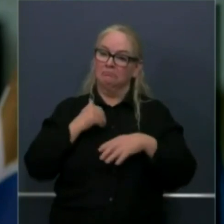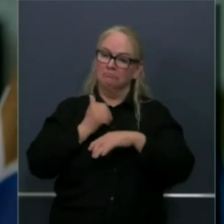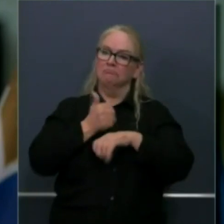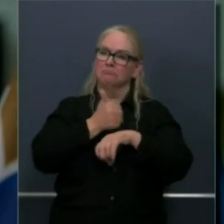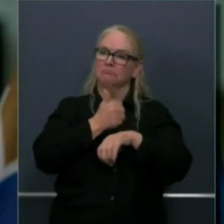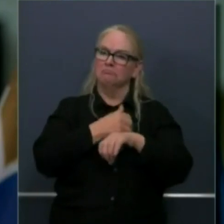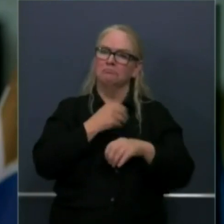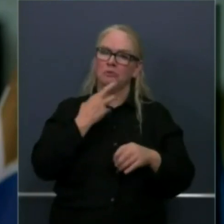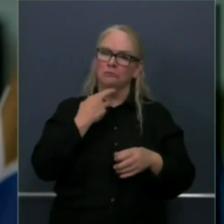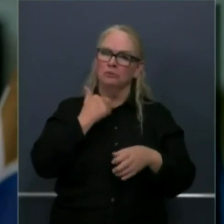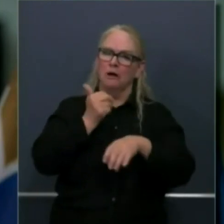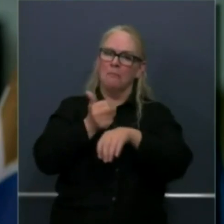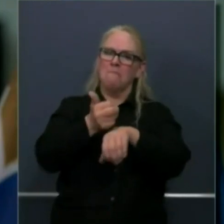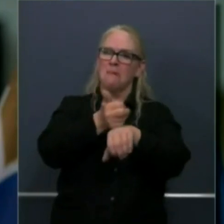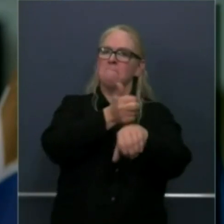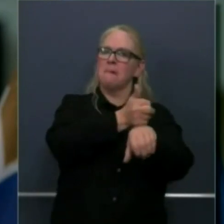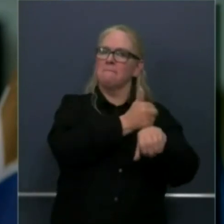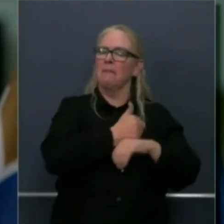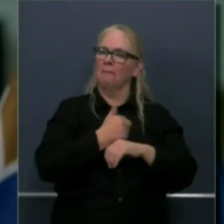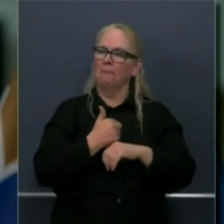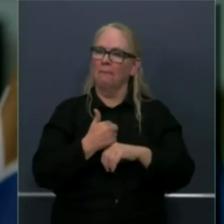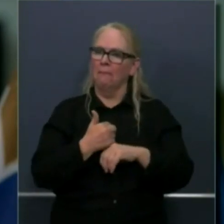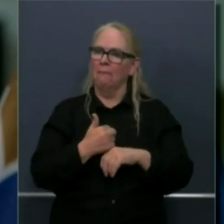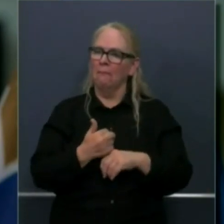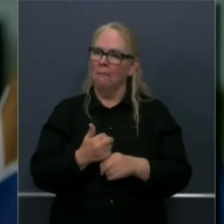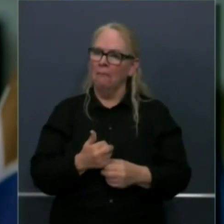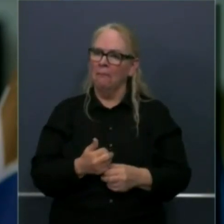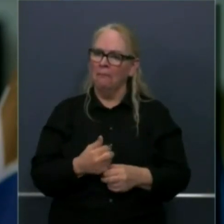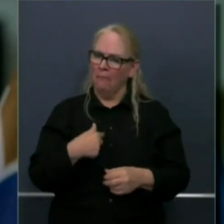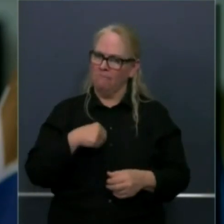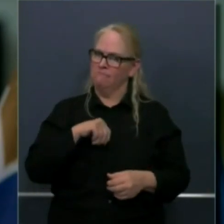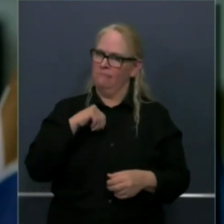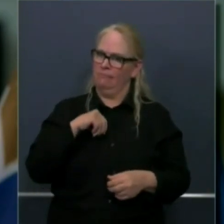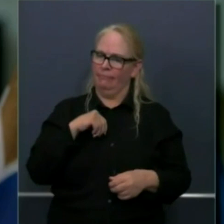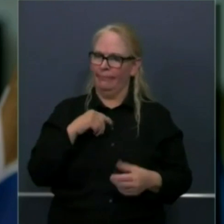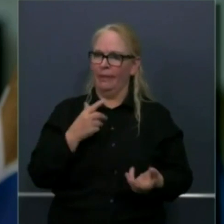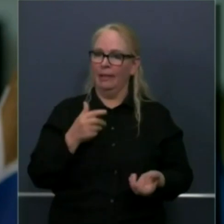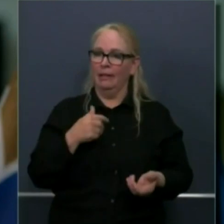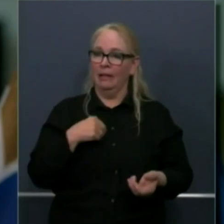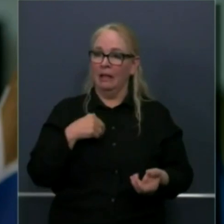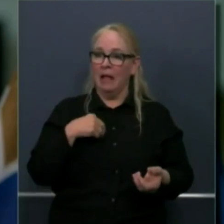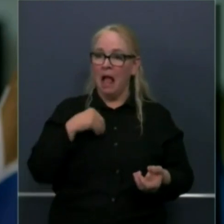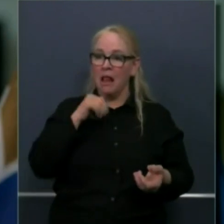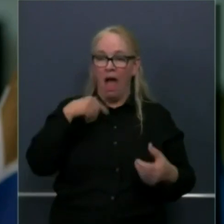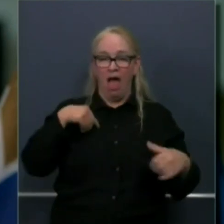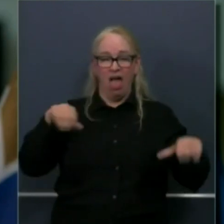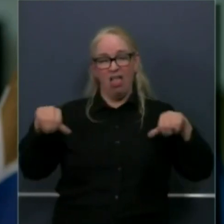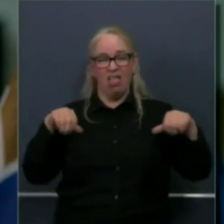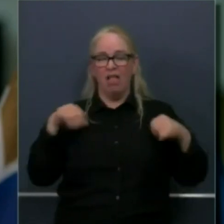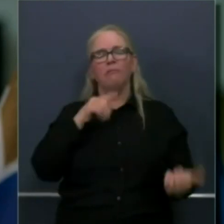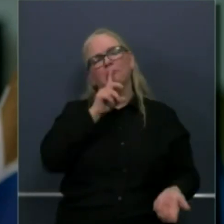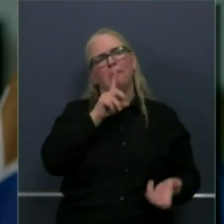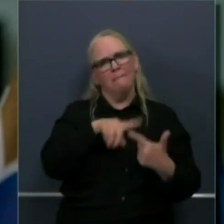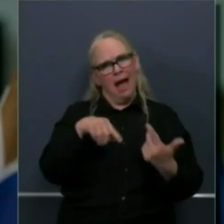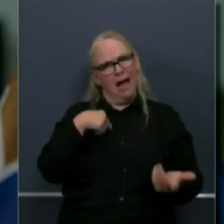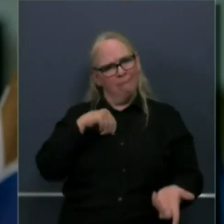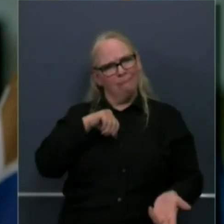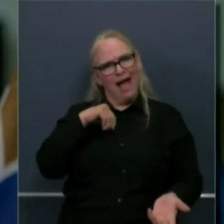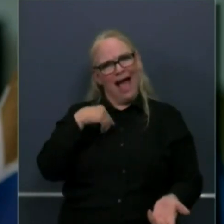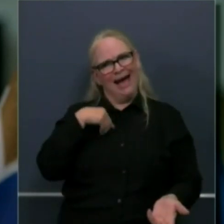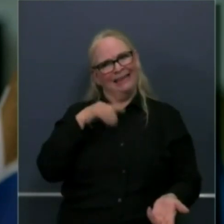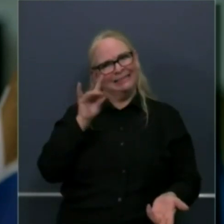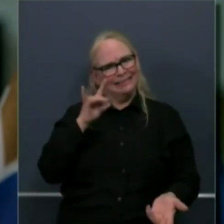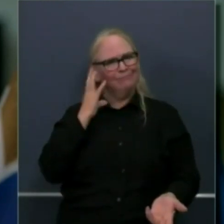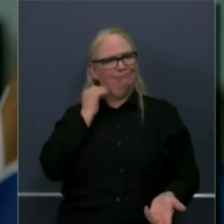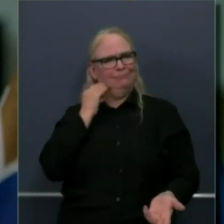point of pride that I say this, not a point of promotion, point of pride. So I have deep experience in the industry, owning,